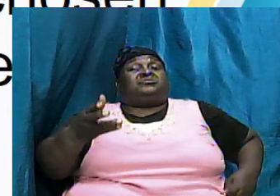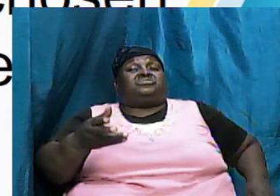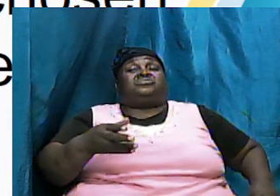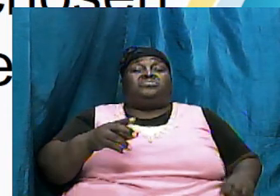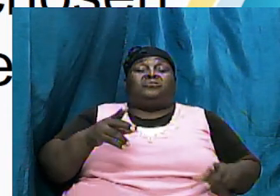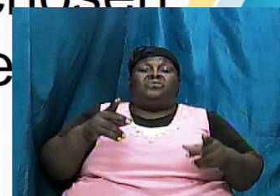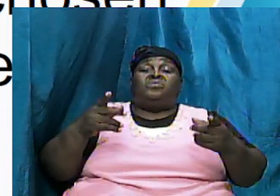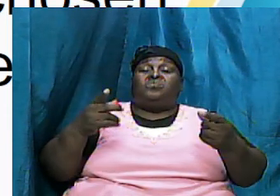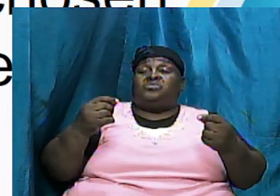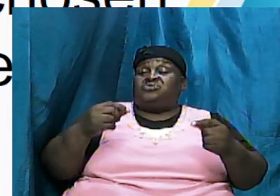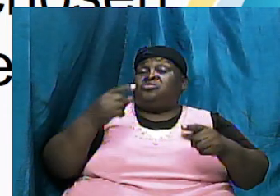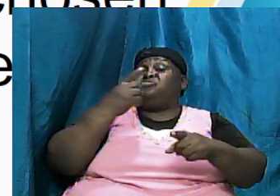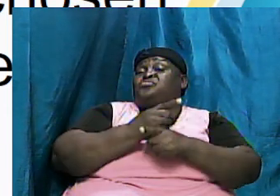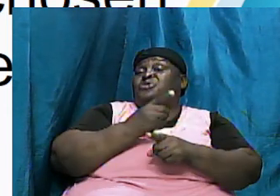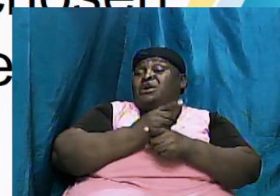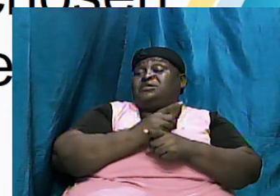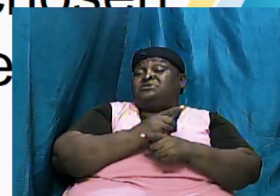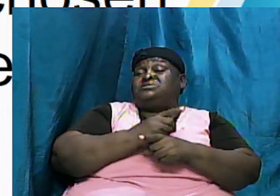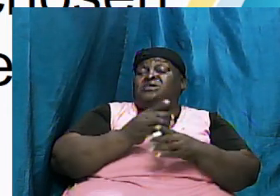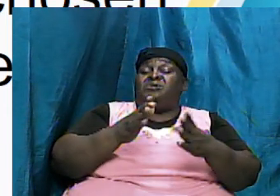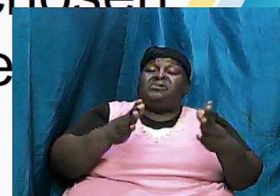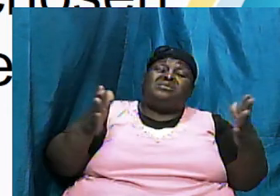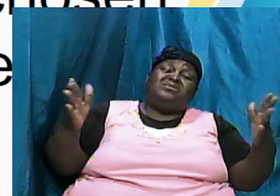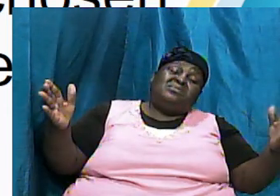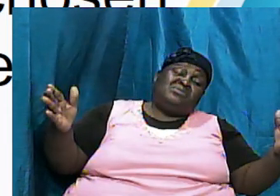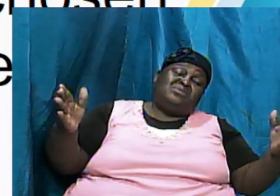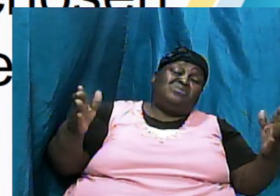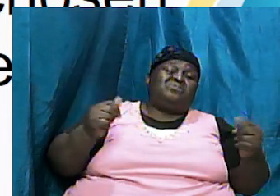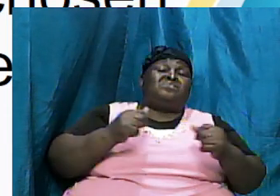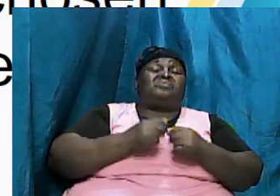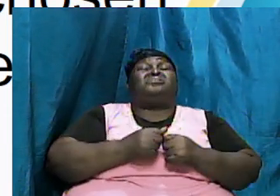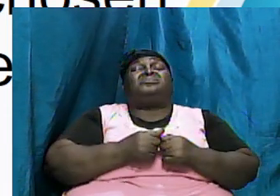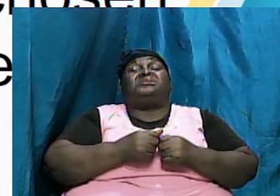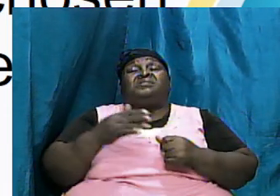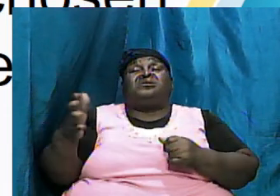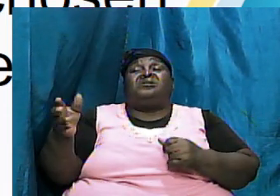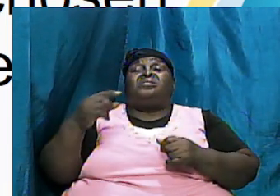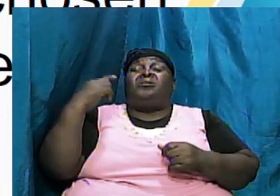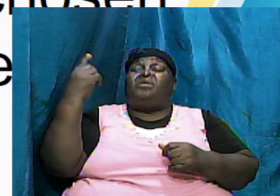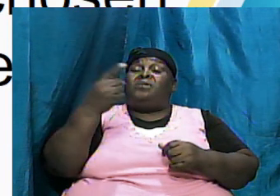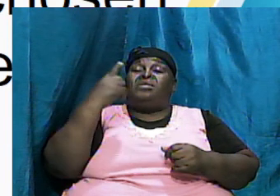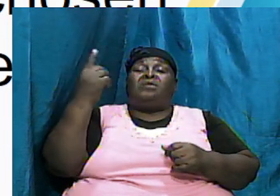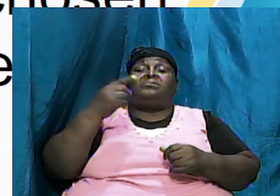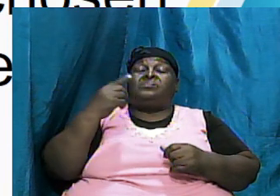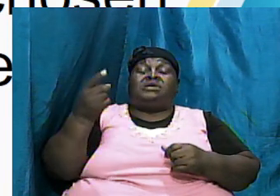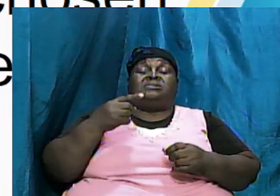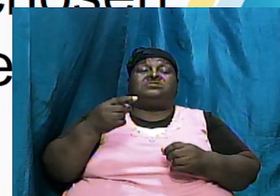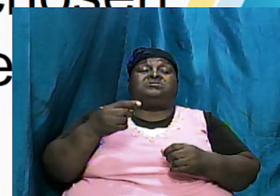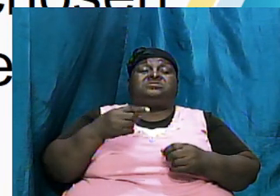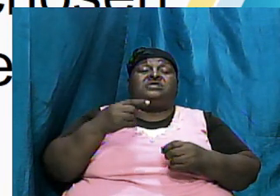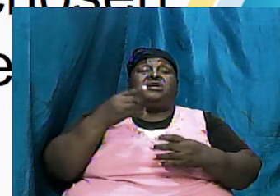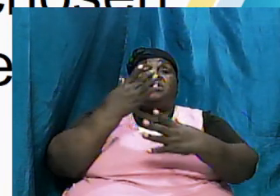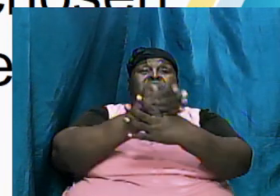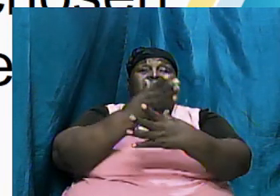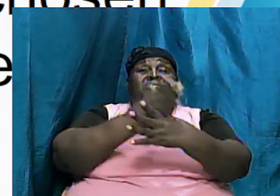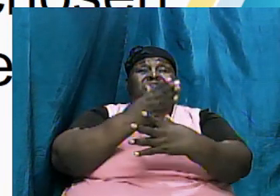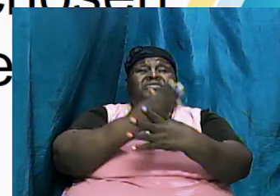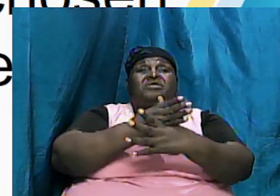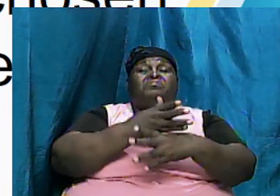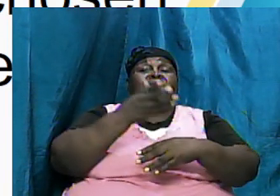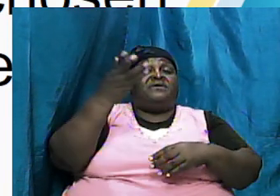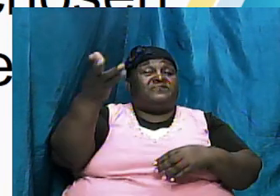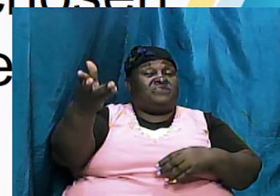righteousness in a general way and in a general sense we're always being troubled by those that were